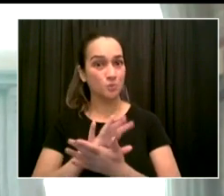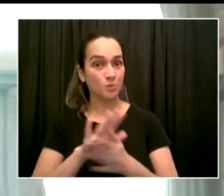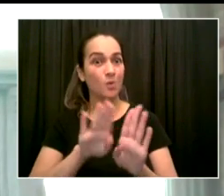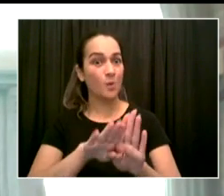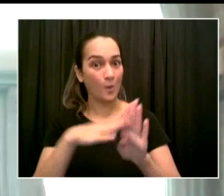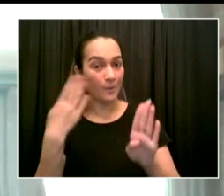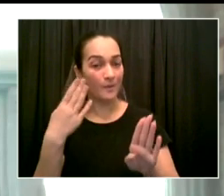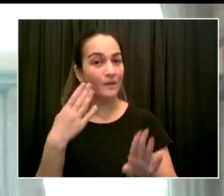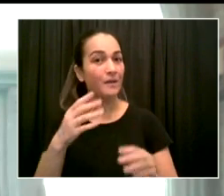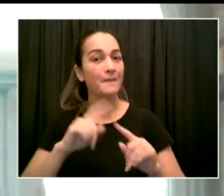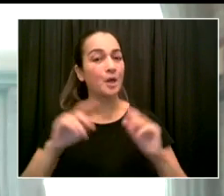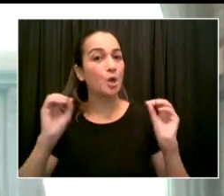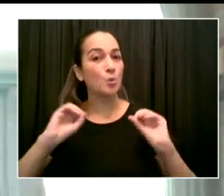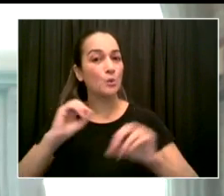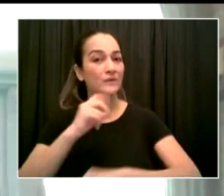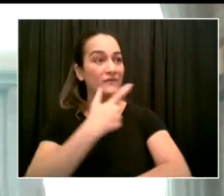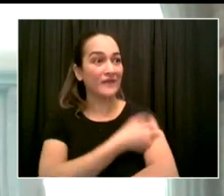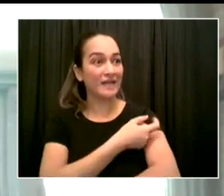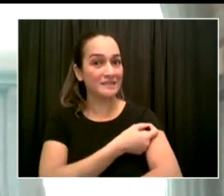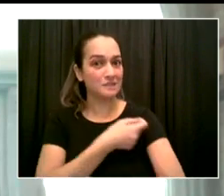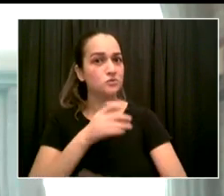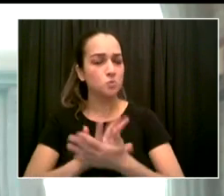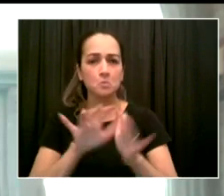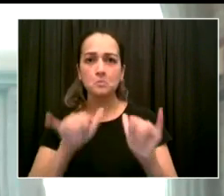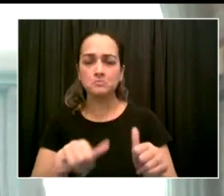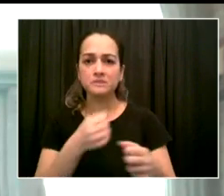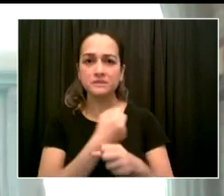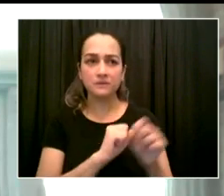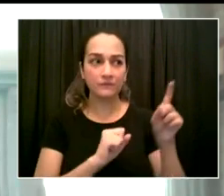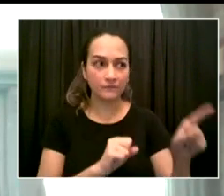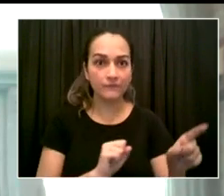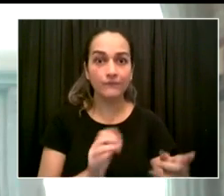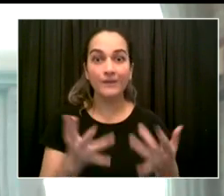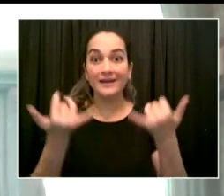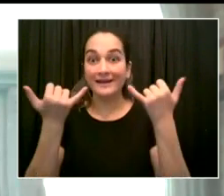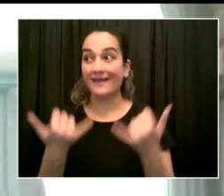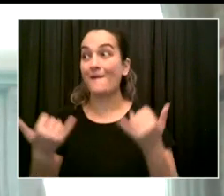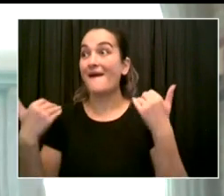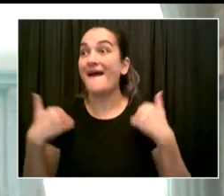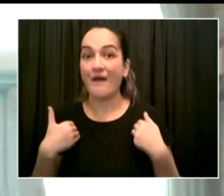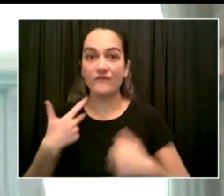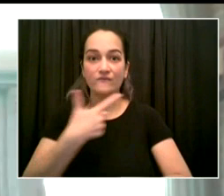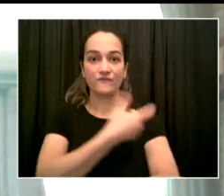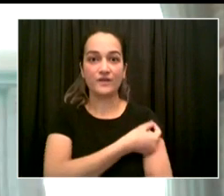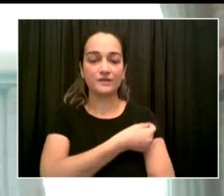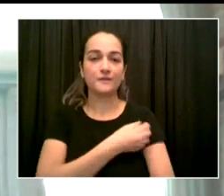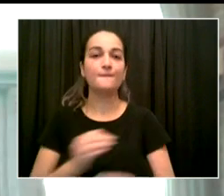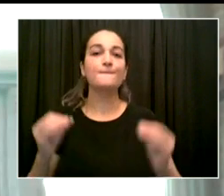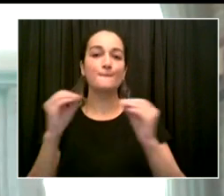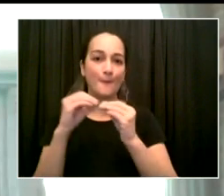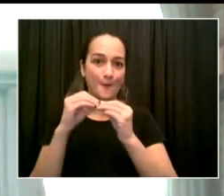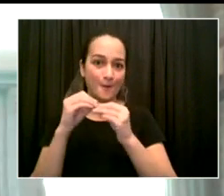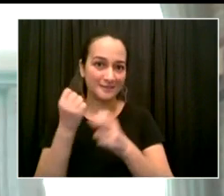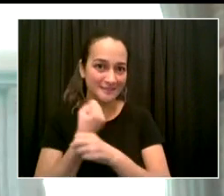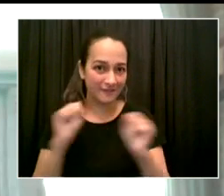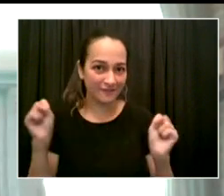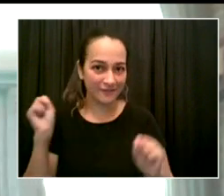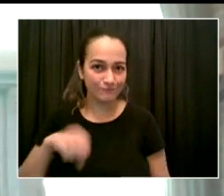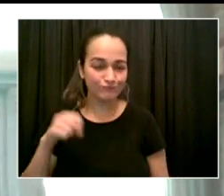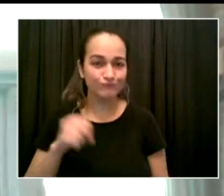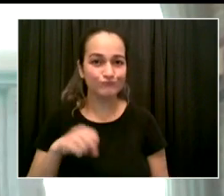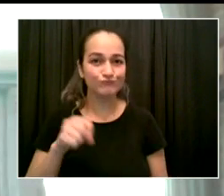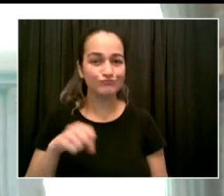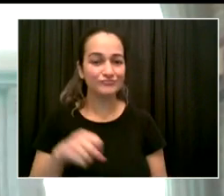receive their first dose by September 27th. Currently, every student over the age of 12 is eligible to receive the Pfizer